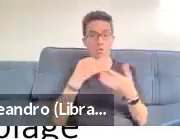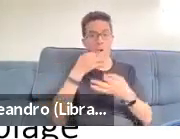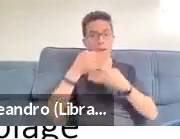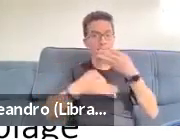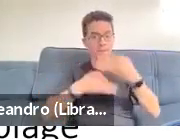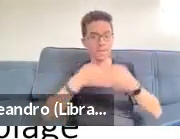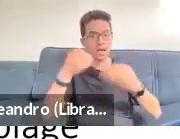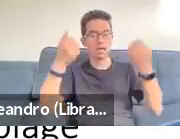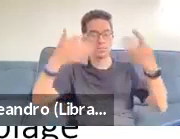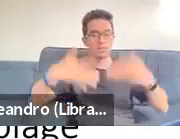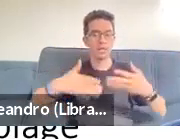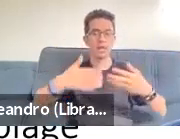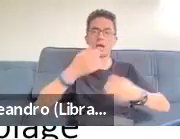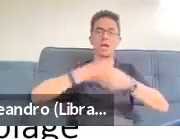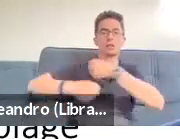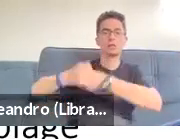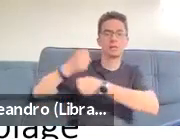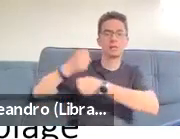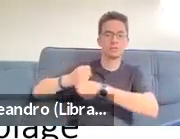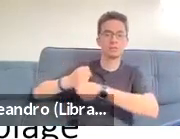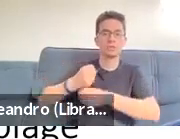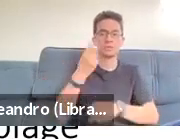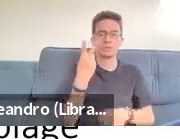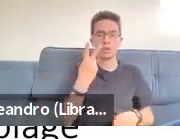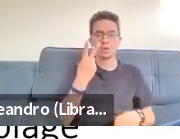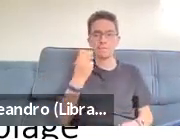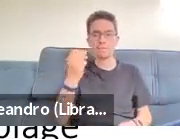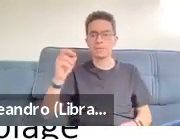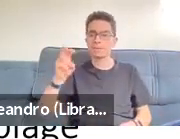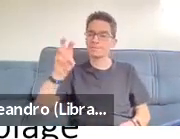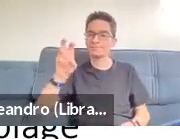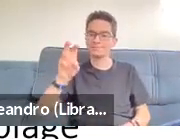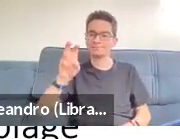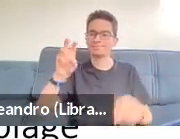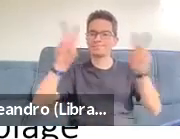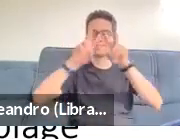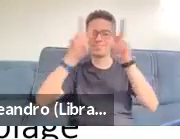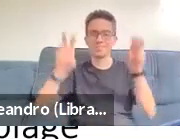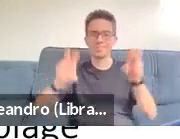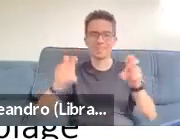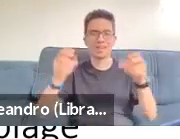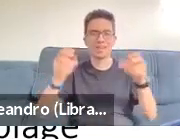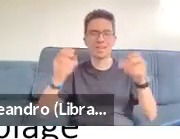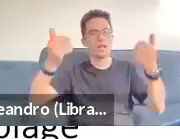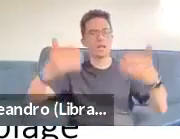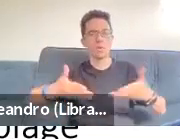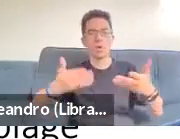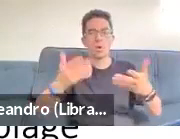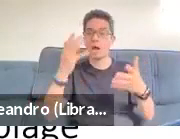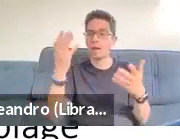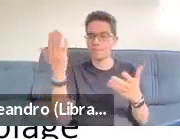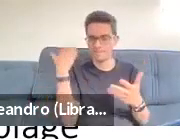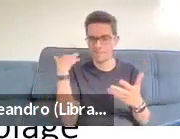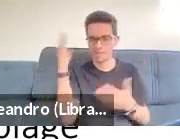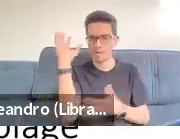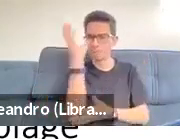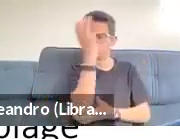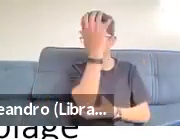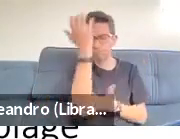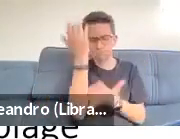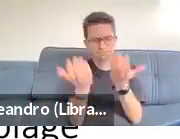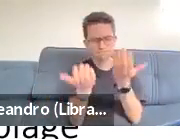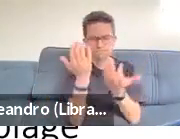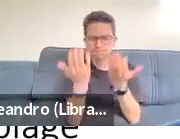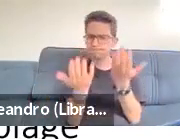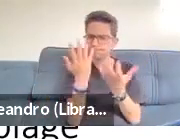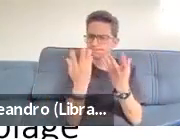activities, noticed like bird watching, which he thought was a crazy thing for people to do. But Spencer and I say